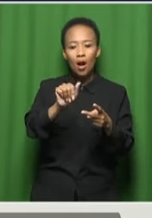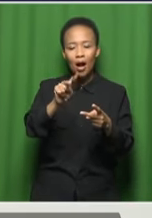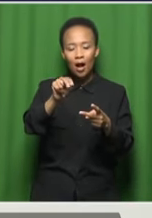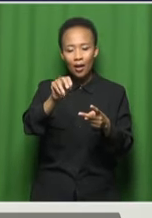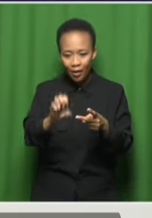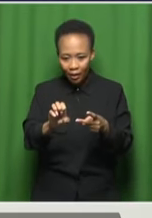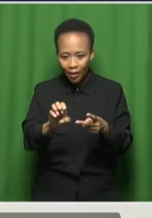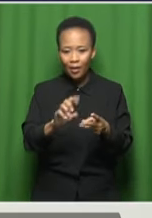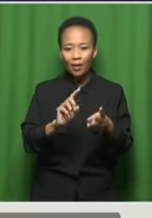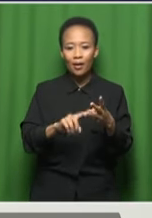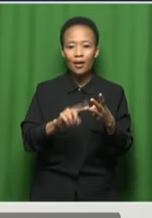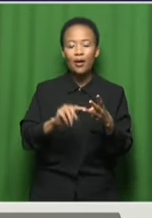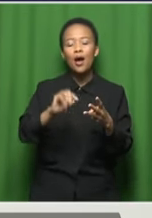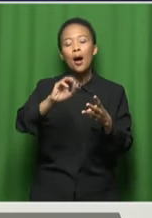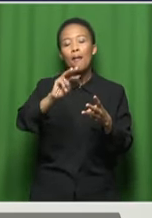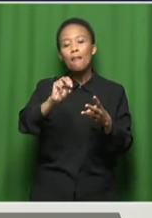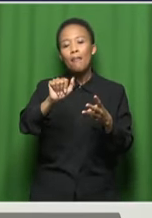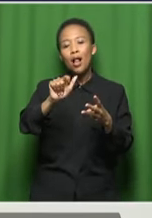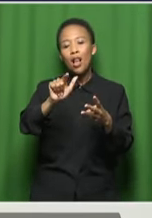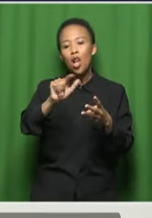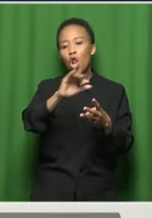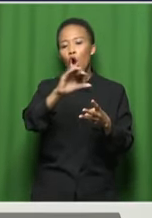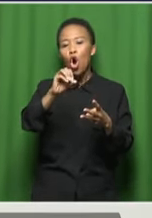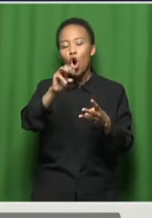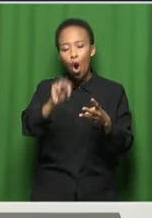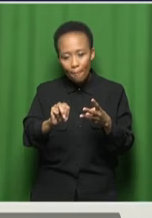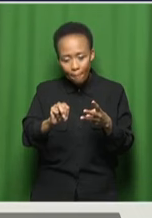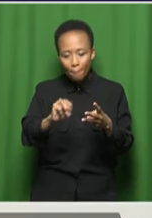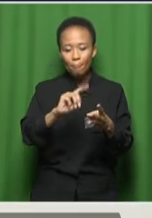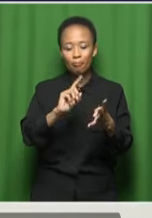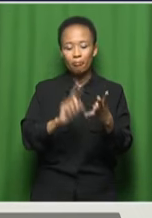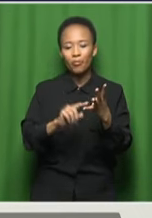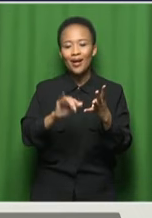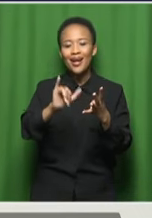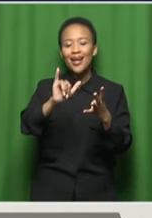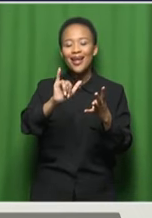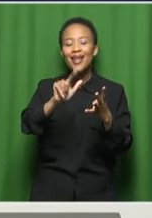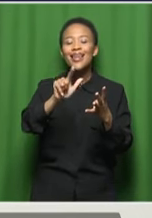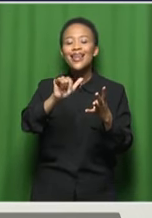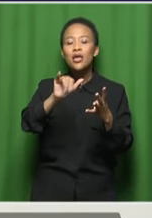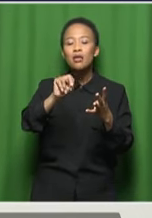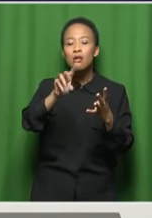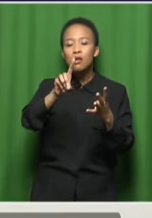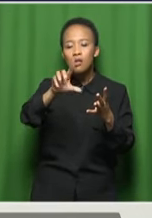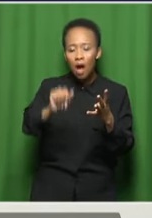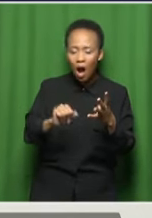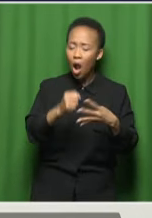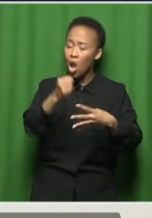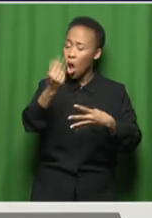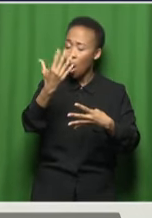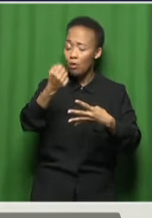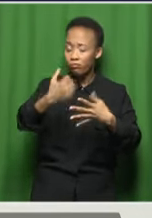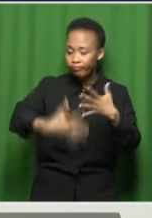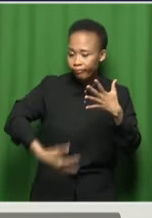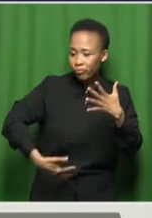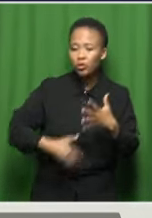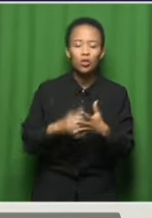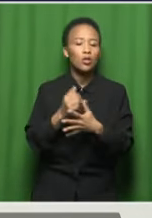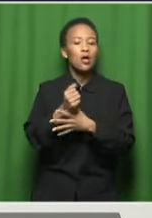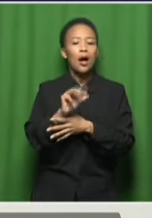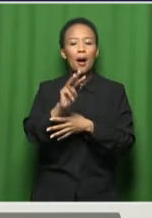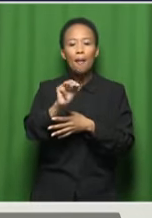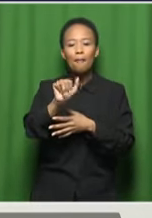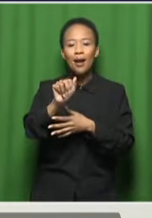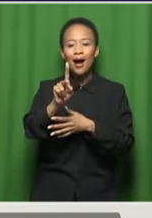find Malcolm Gianni. You find Linda Chabalala. There's a lot of them. Duduzo Makatini